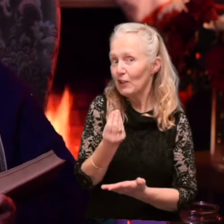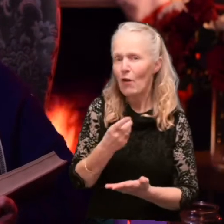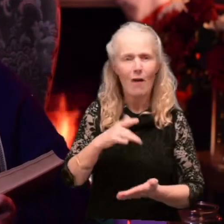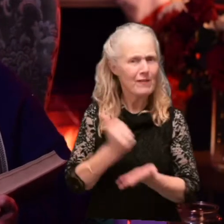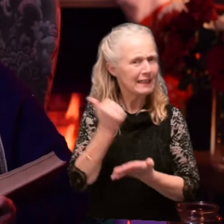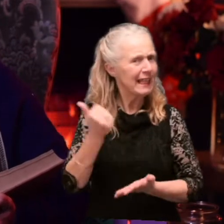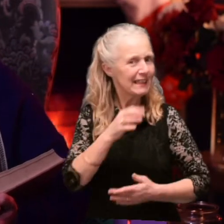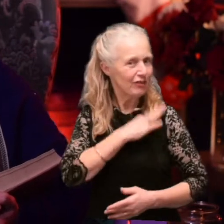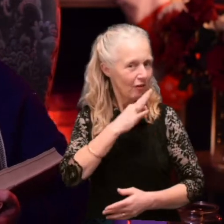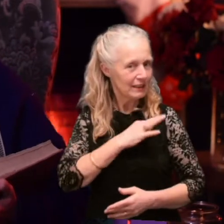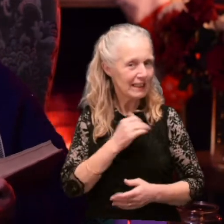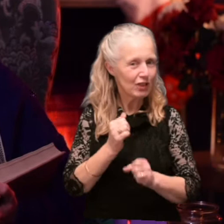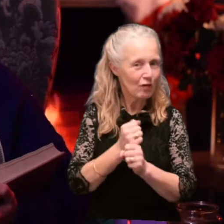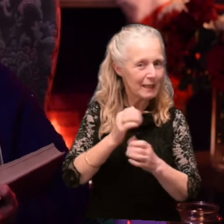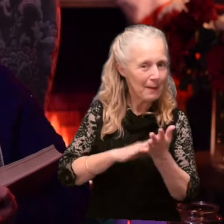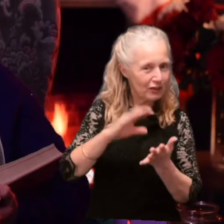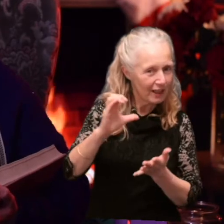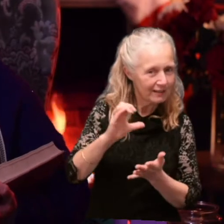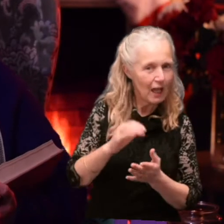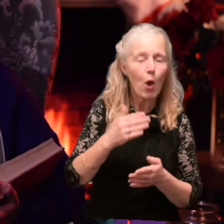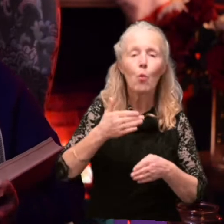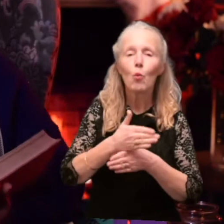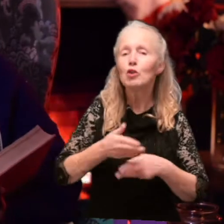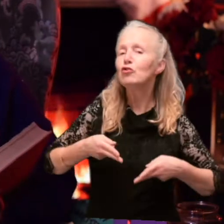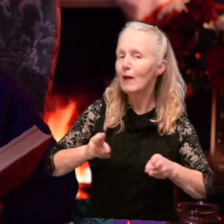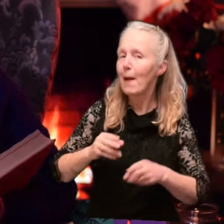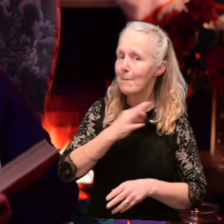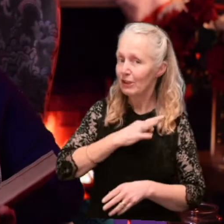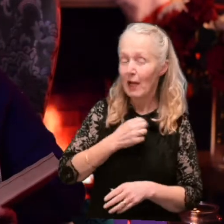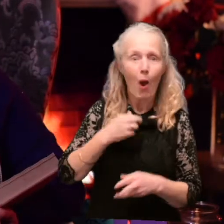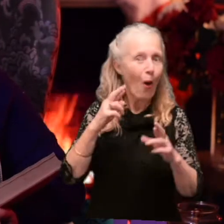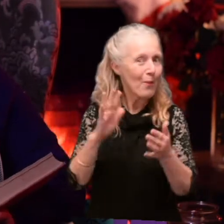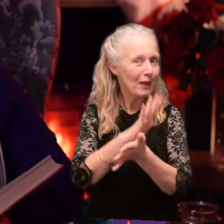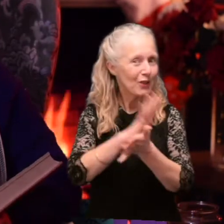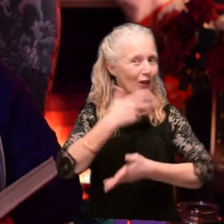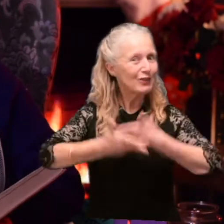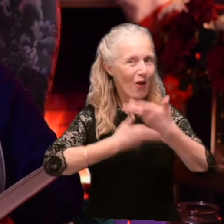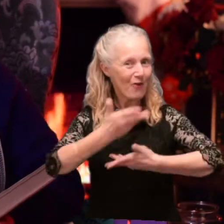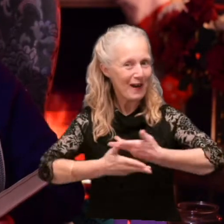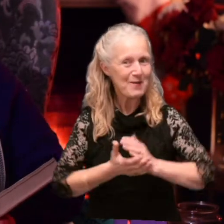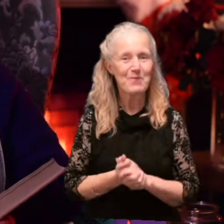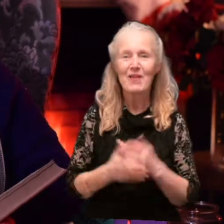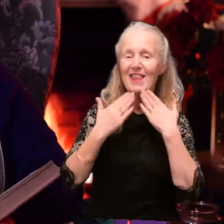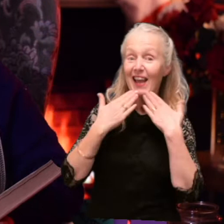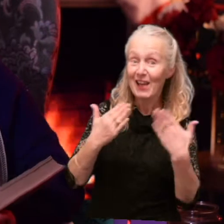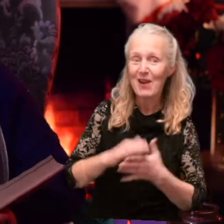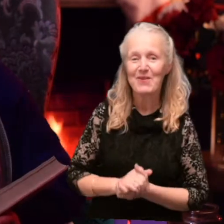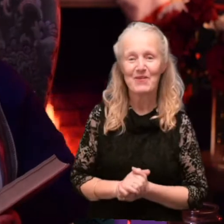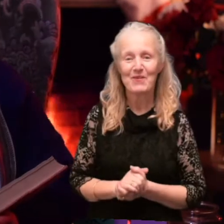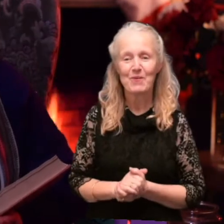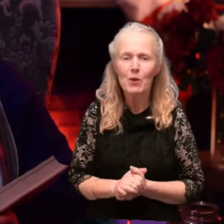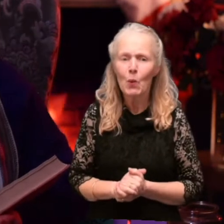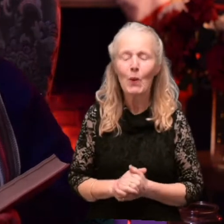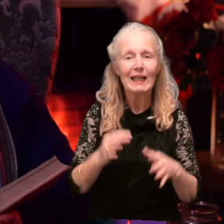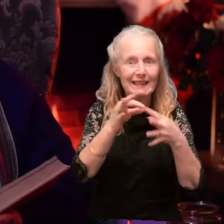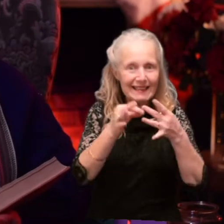charity in Greater Manchester, the Wood Street Mission. I hope you enjoyed this story. Thank you. Oh, the